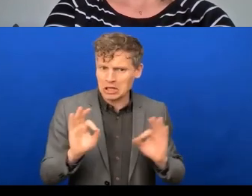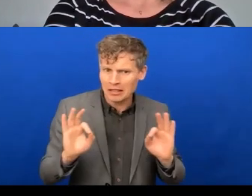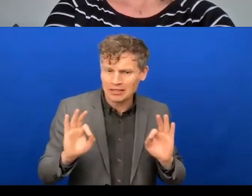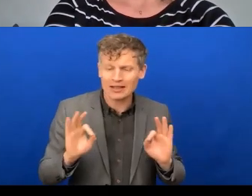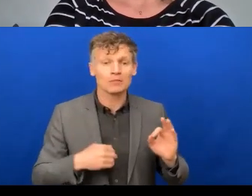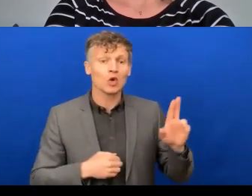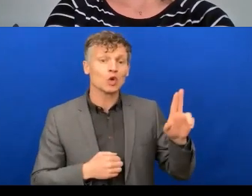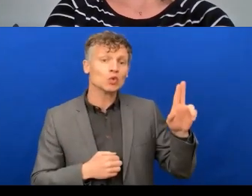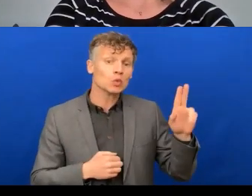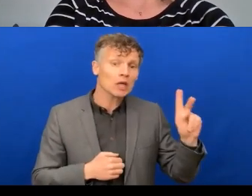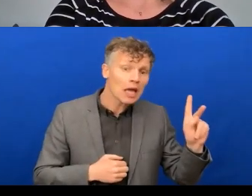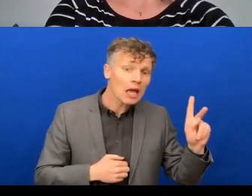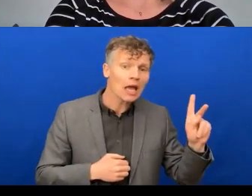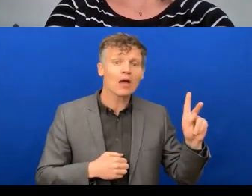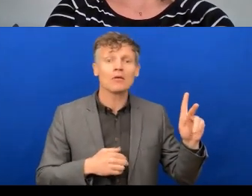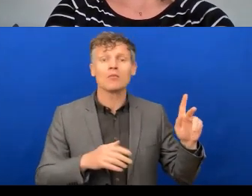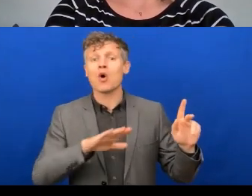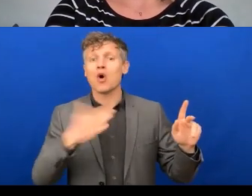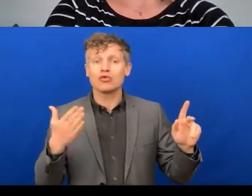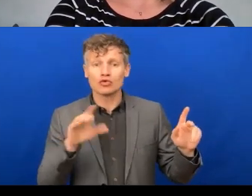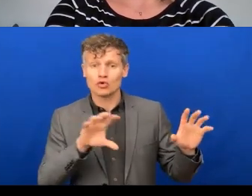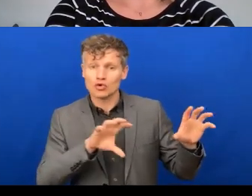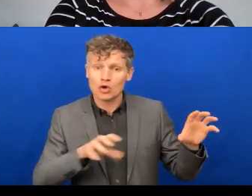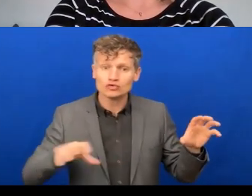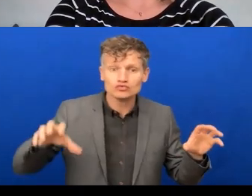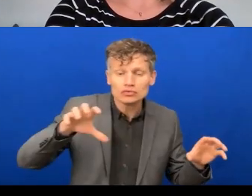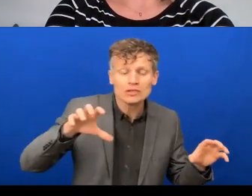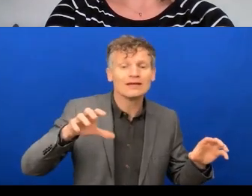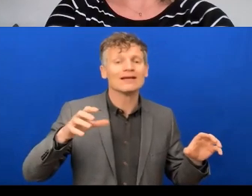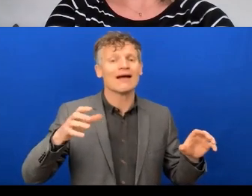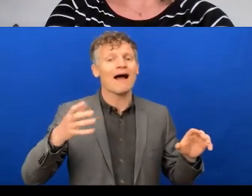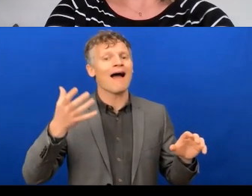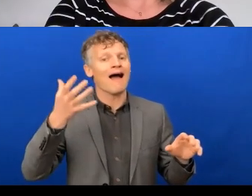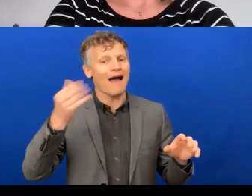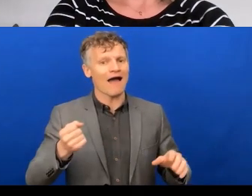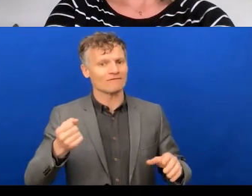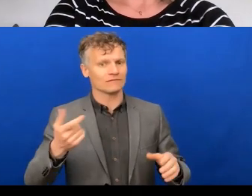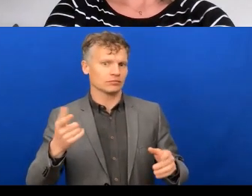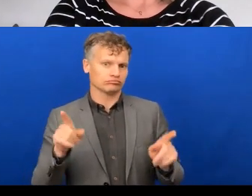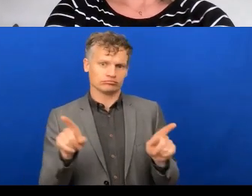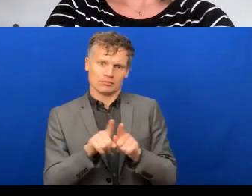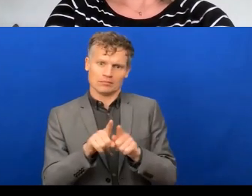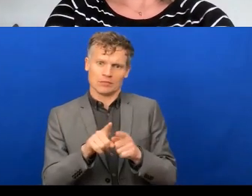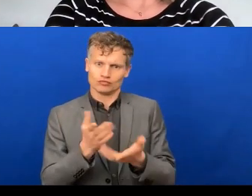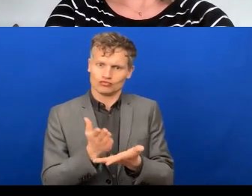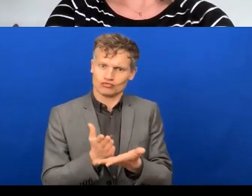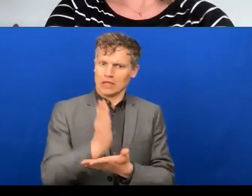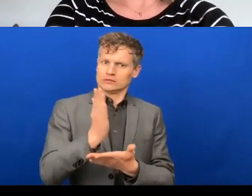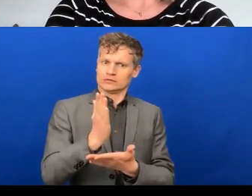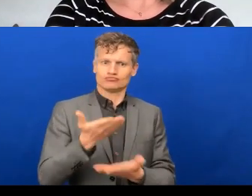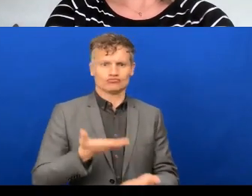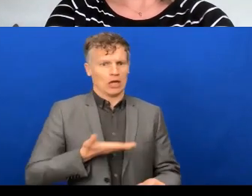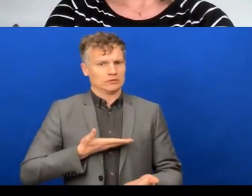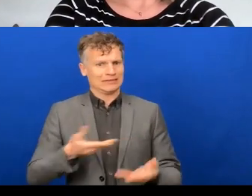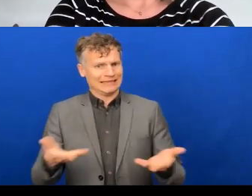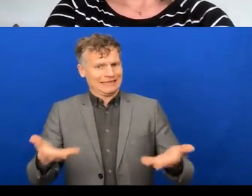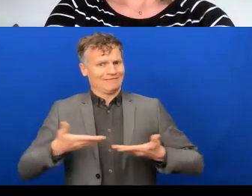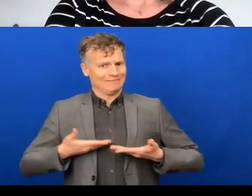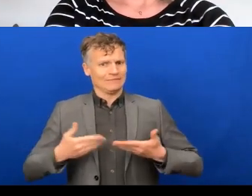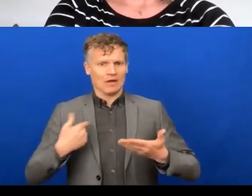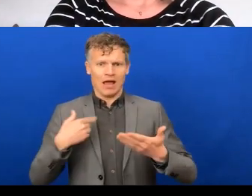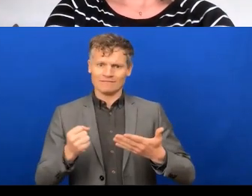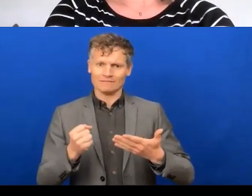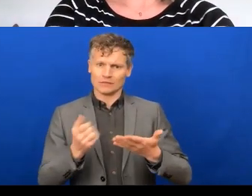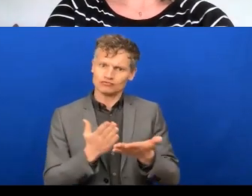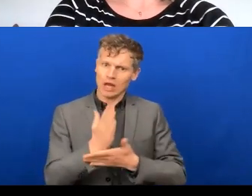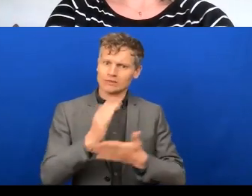that give you certain rights. And I think that there is still a lack of understanding of that,